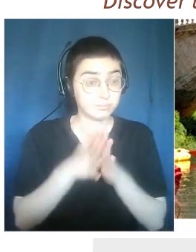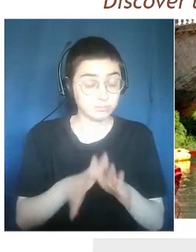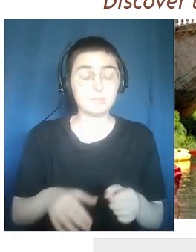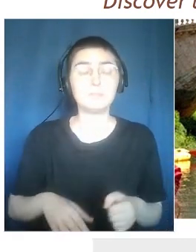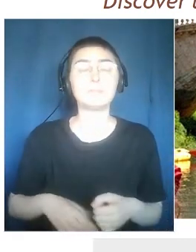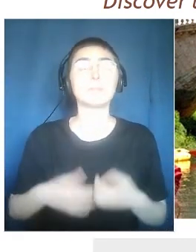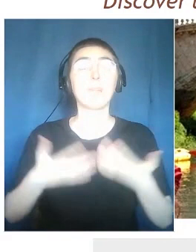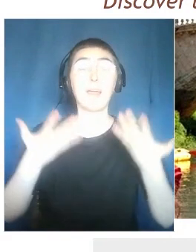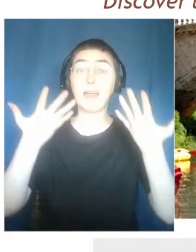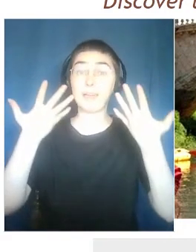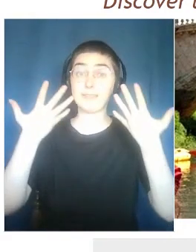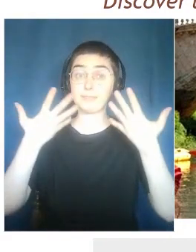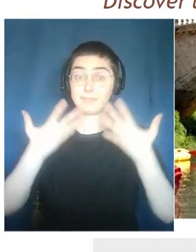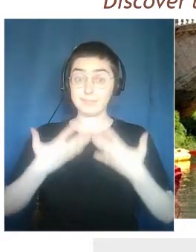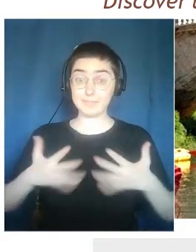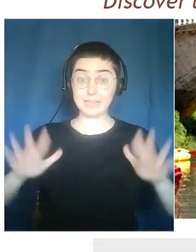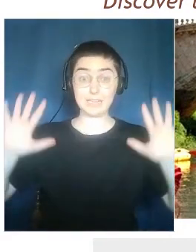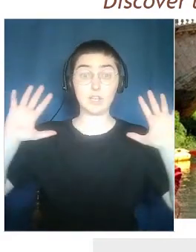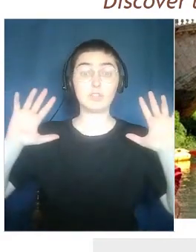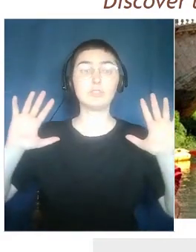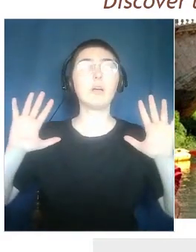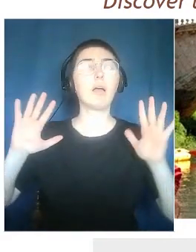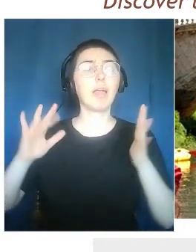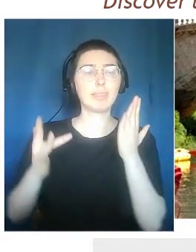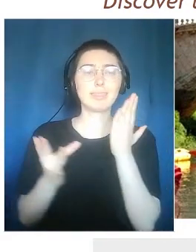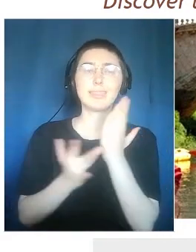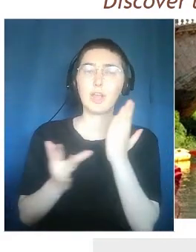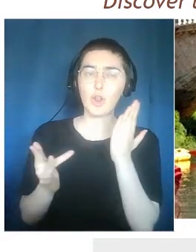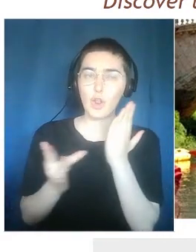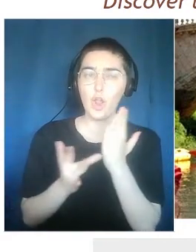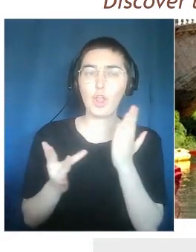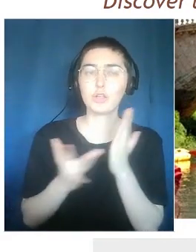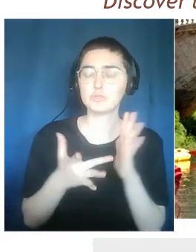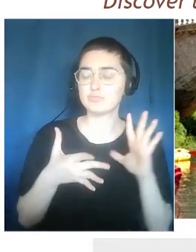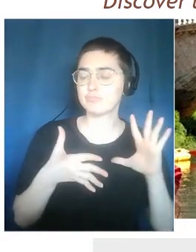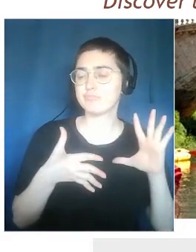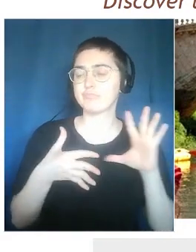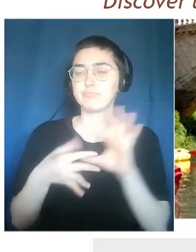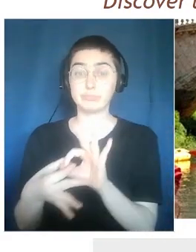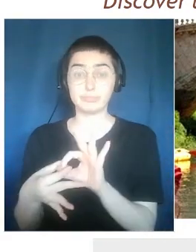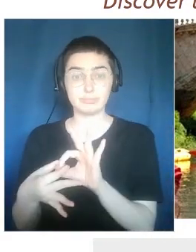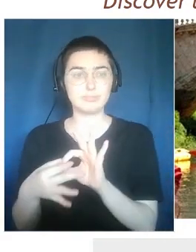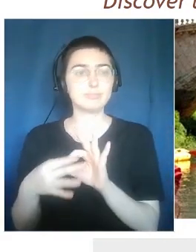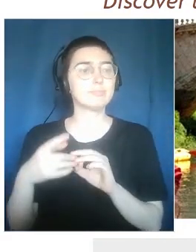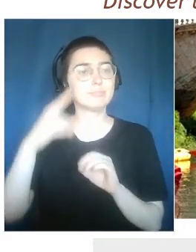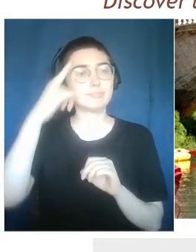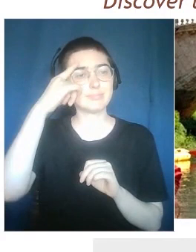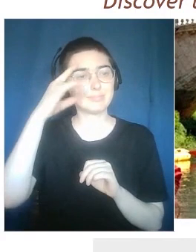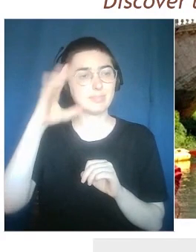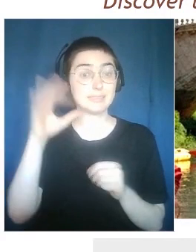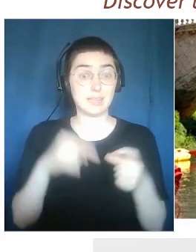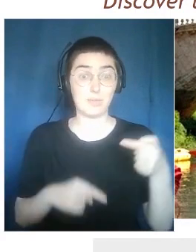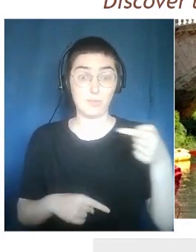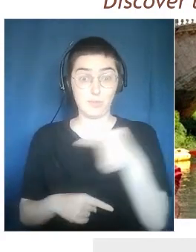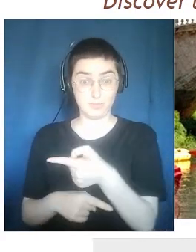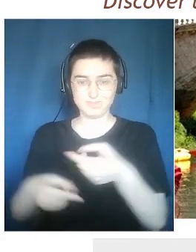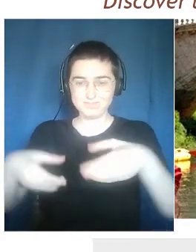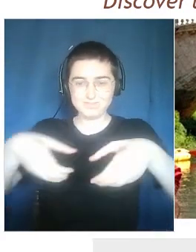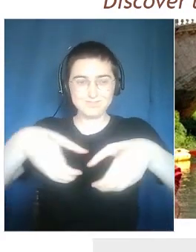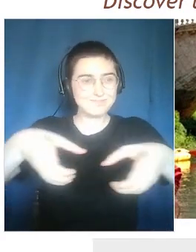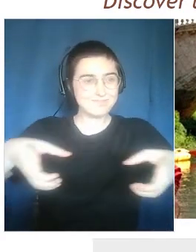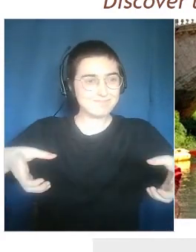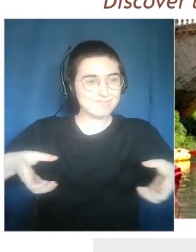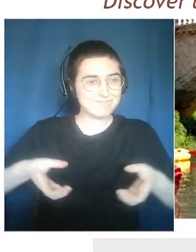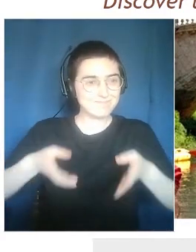unforeseen results, combining new technologies, the use of